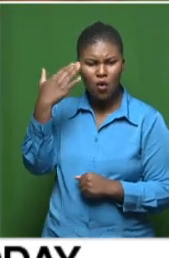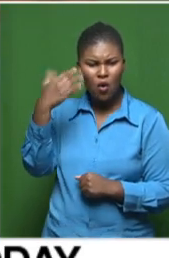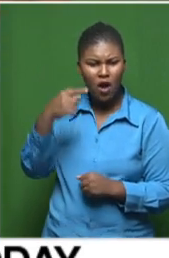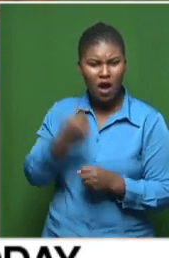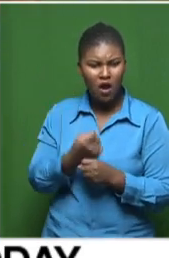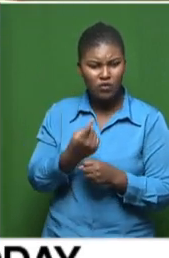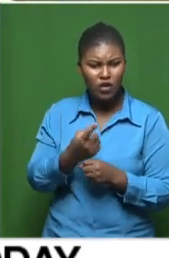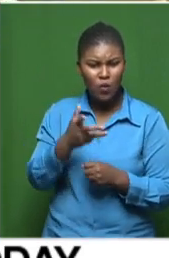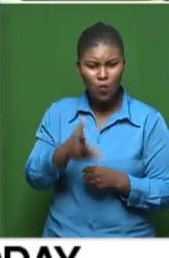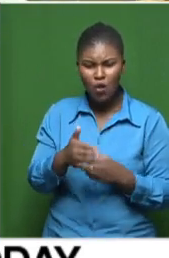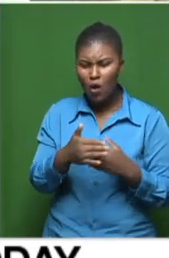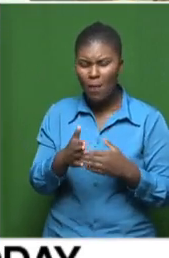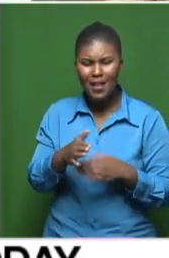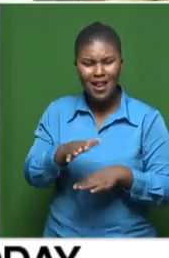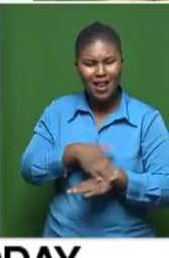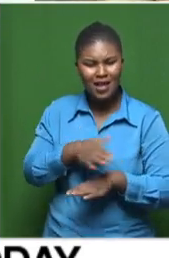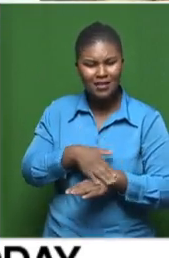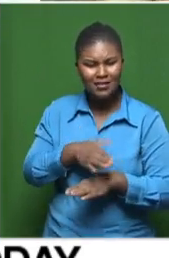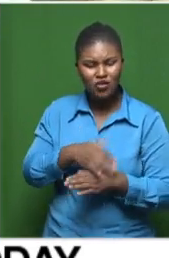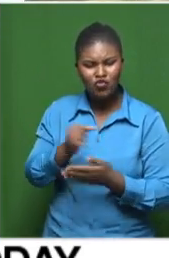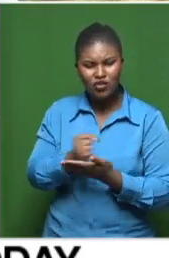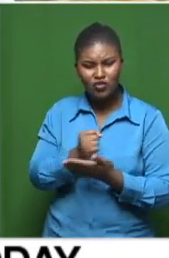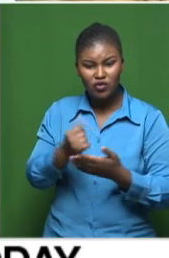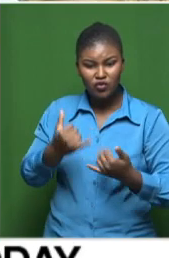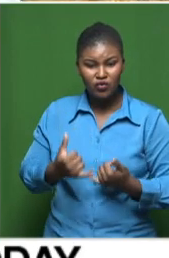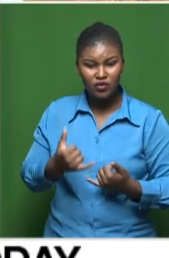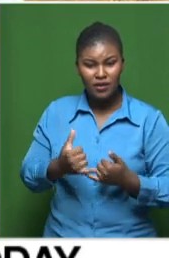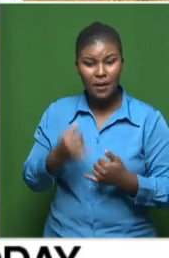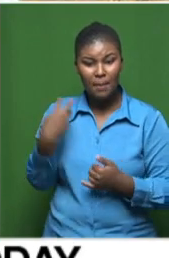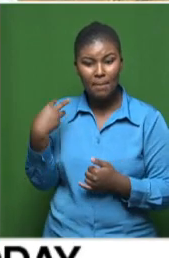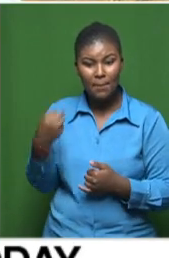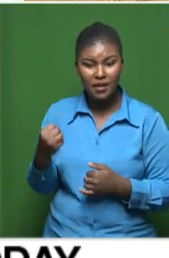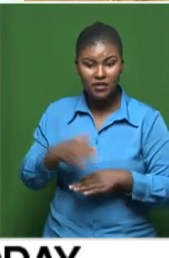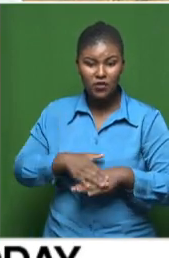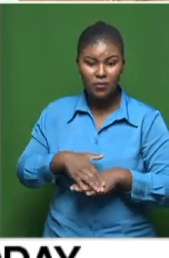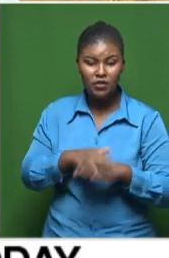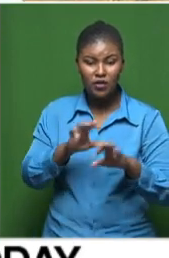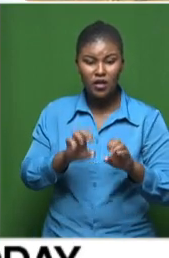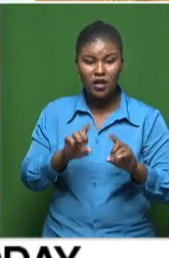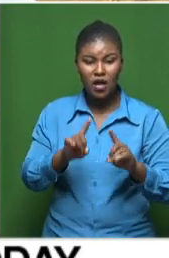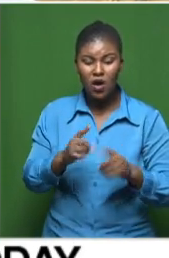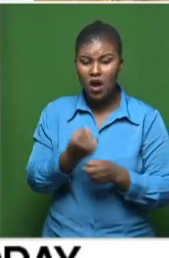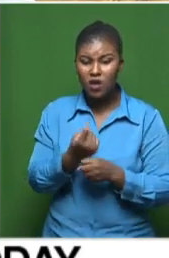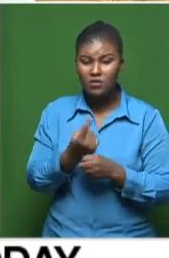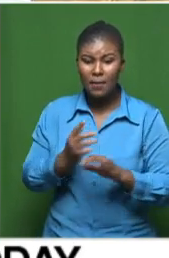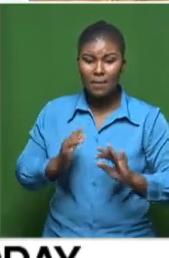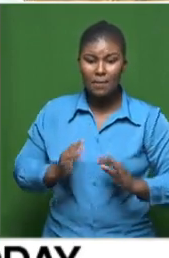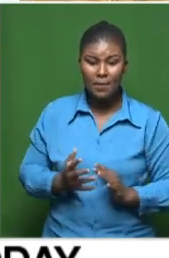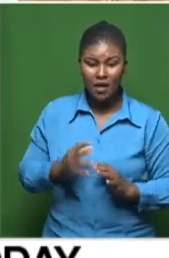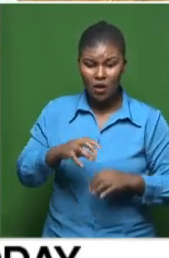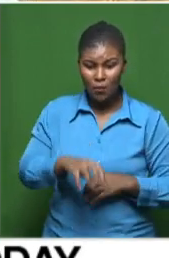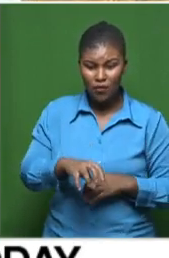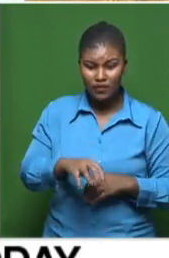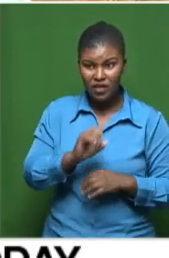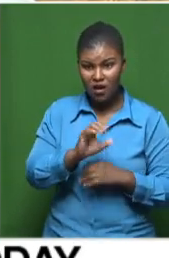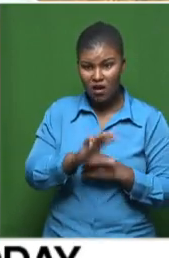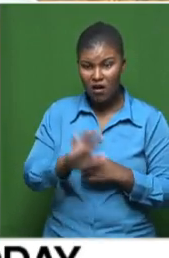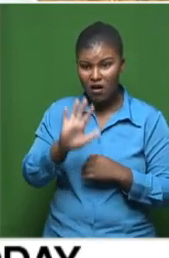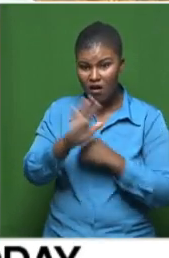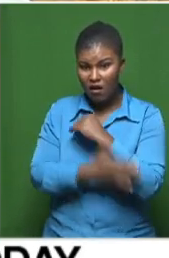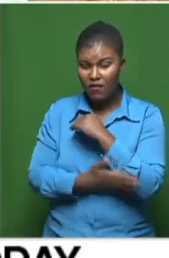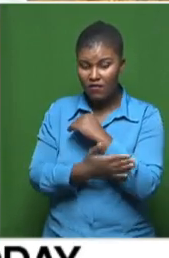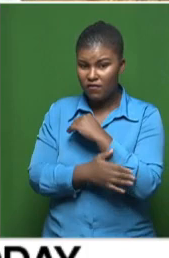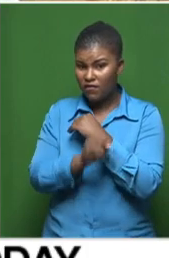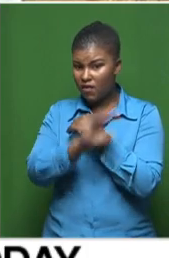opening that late registration as the Minister of Basic Education. Because Gauteng is not the only province in the country that has